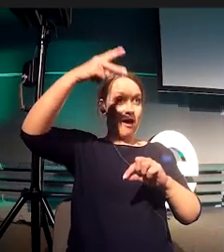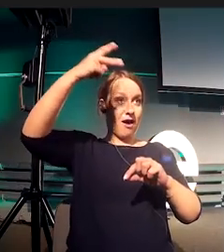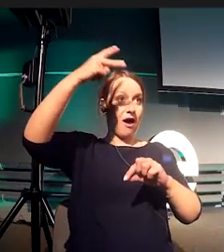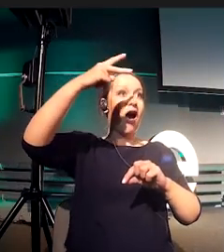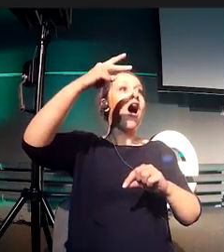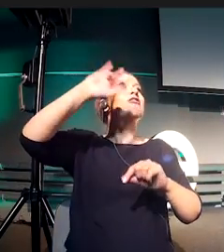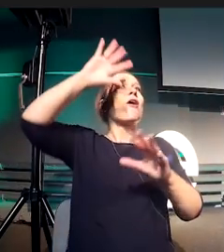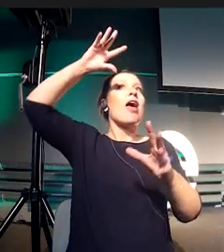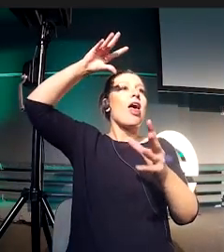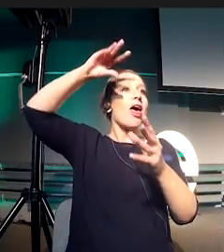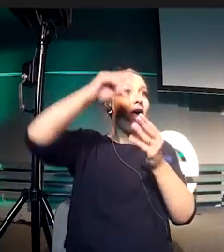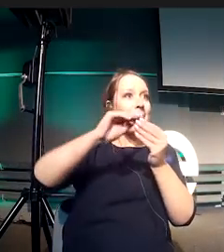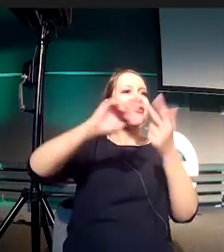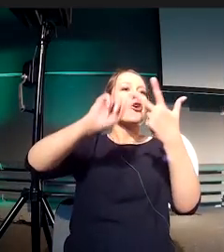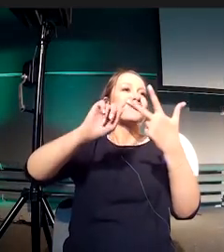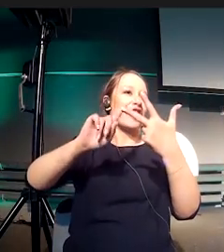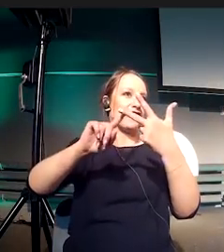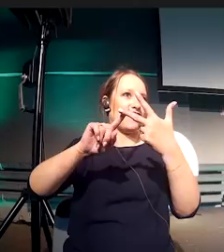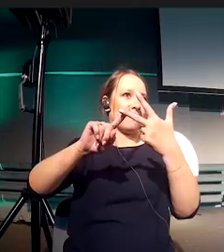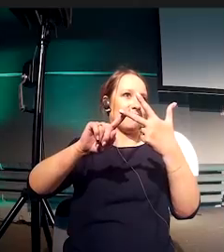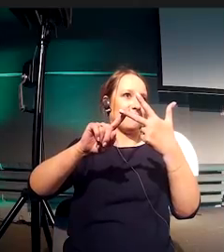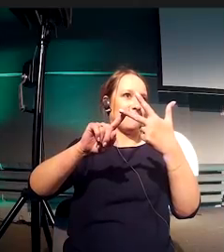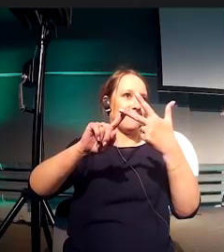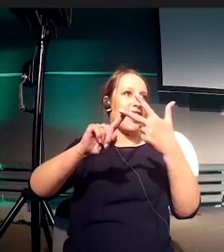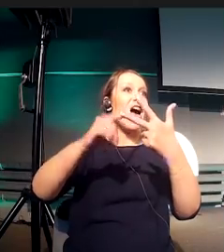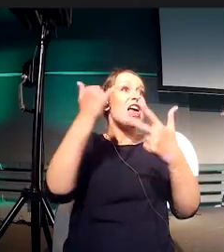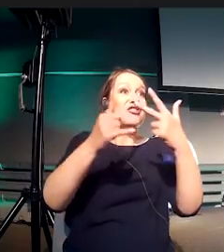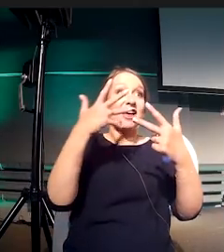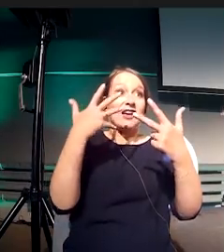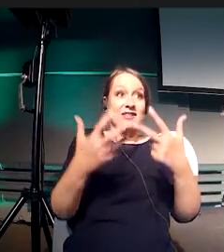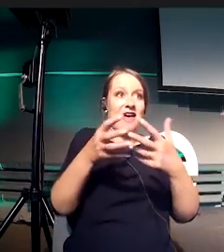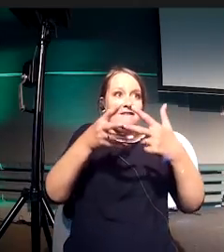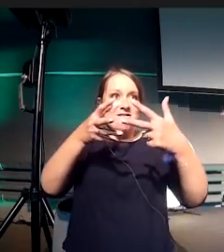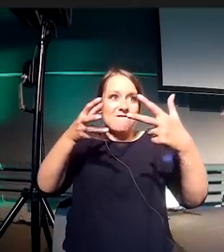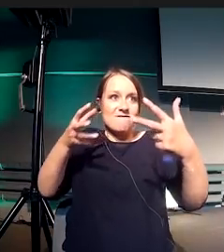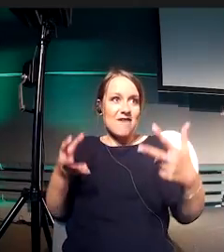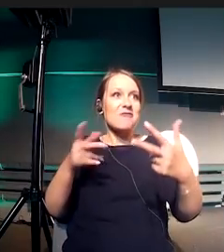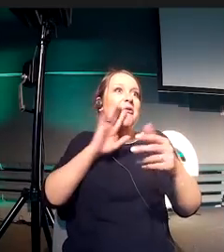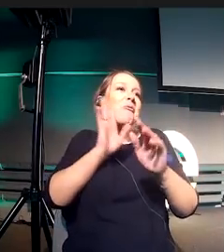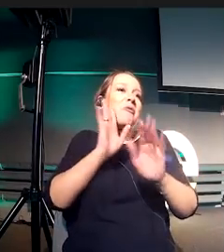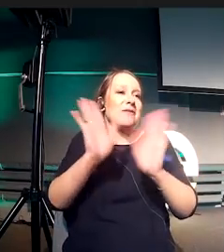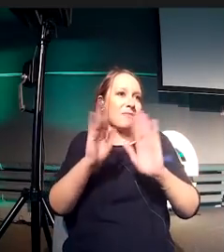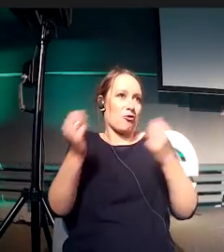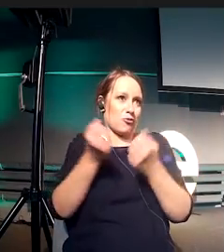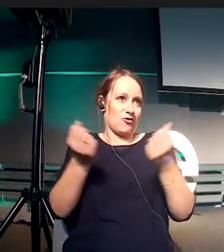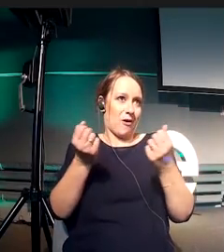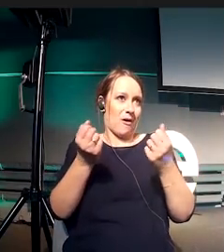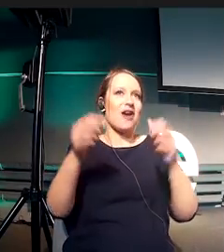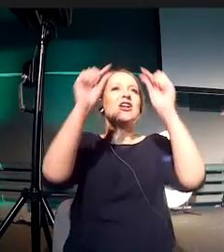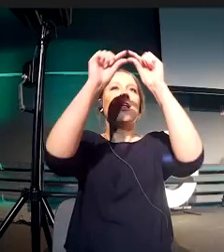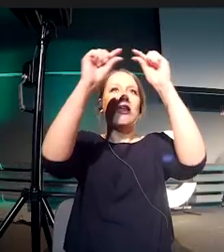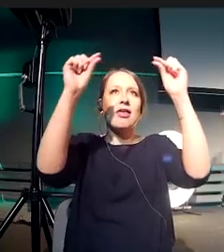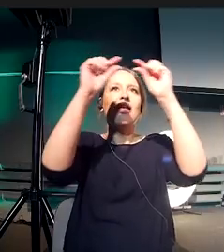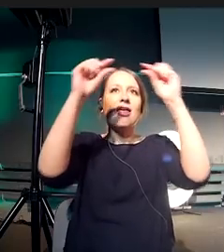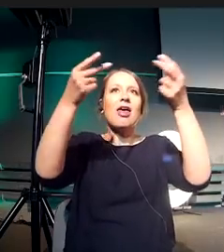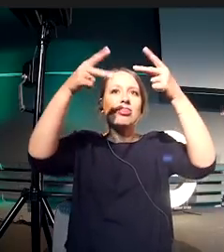If you need something that's bigger than that, it works the same. This is the same sequence. We'll take the biggest parts of the tool